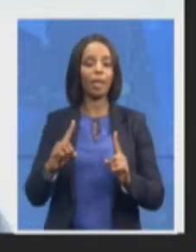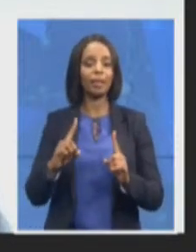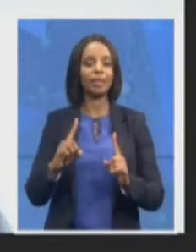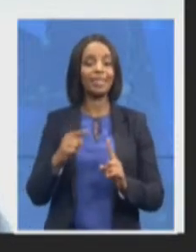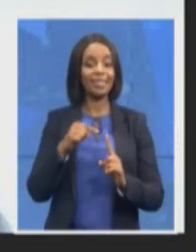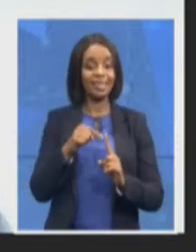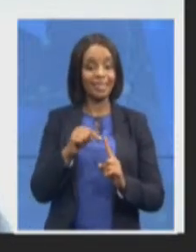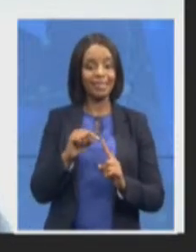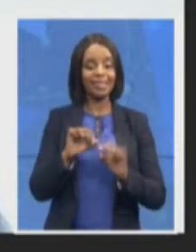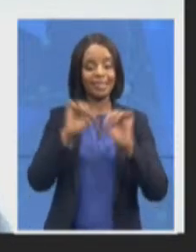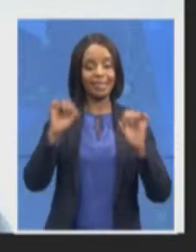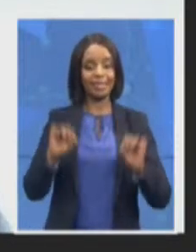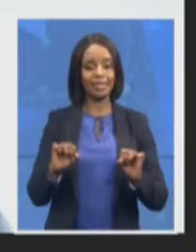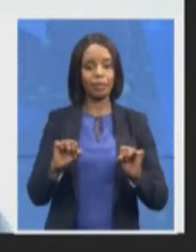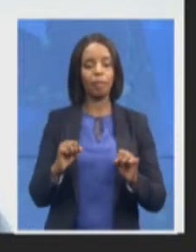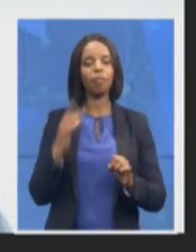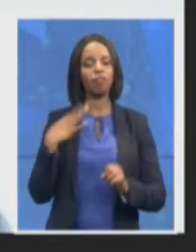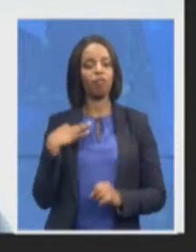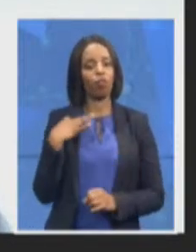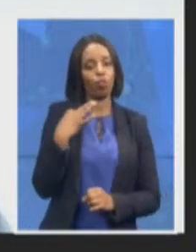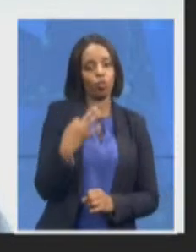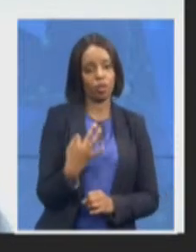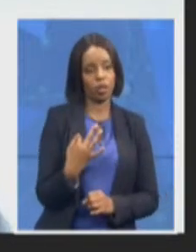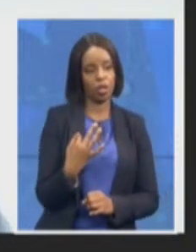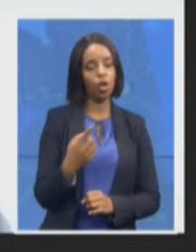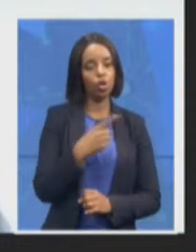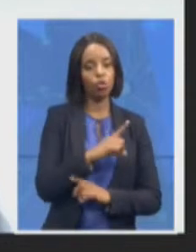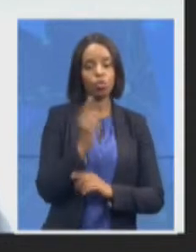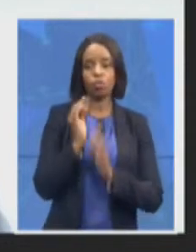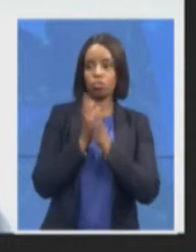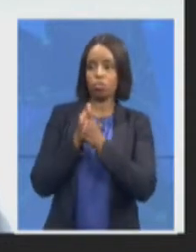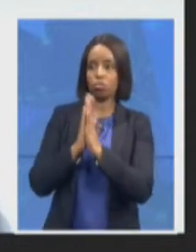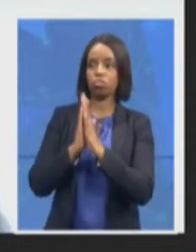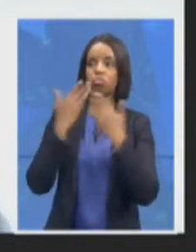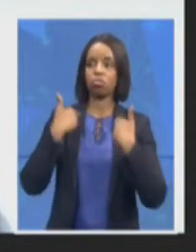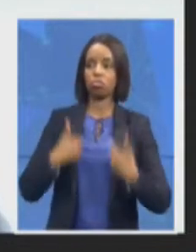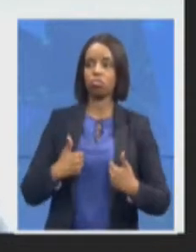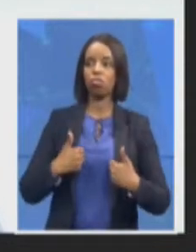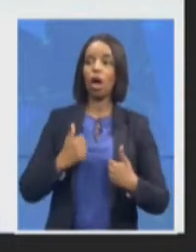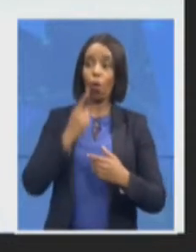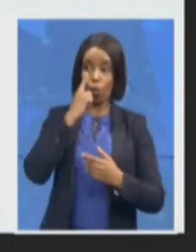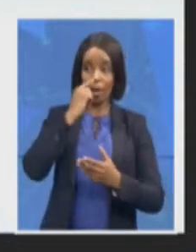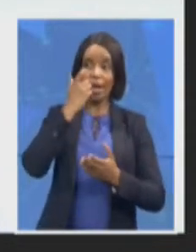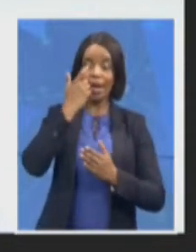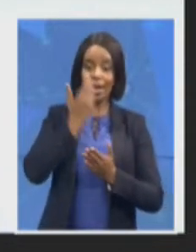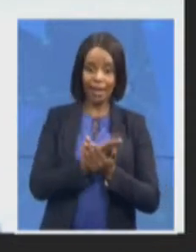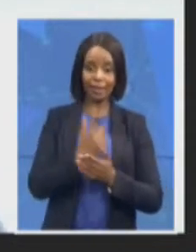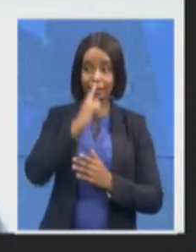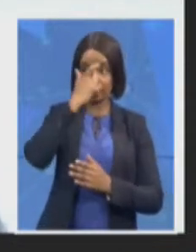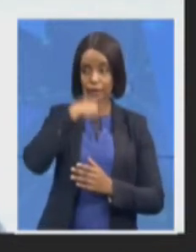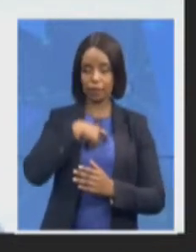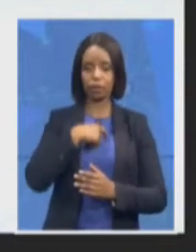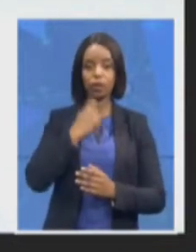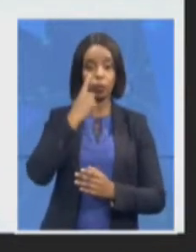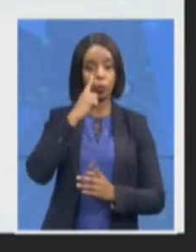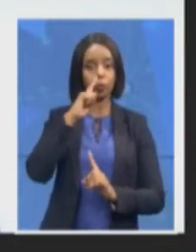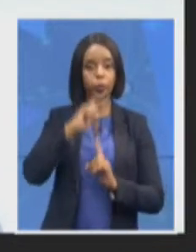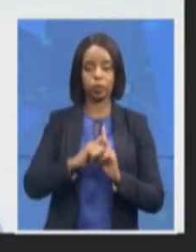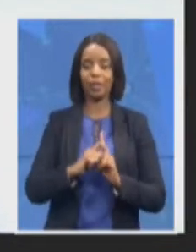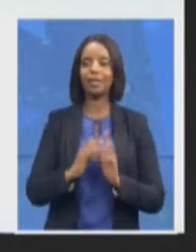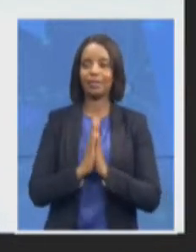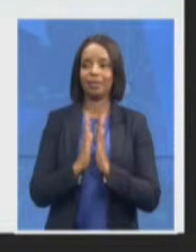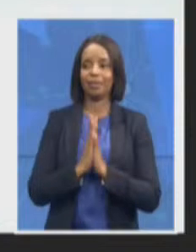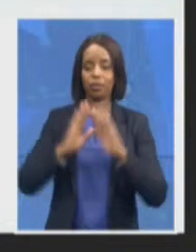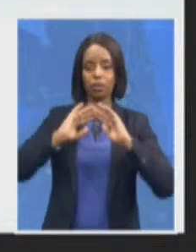protection and there's a process that we follow to admit you onto the program and the MPA currently has a